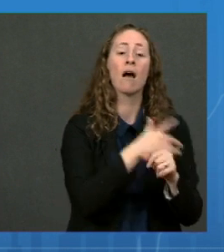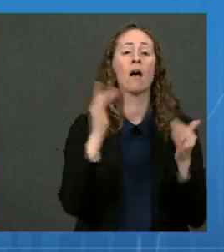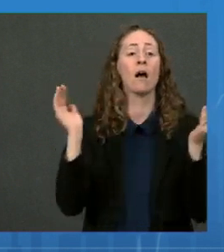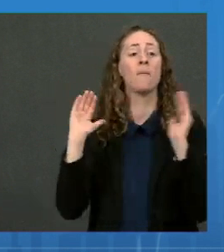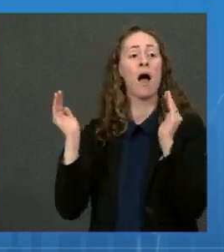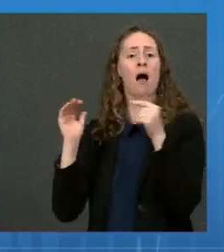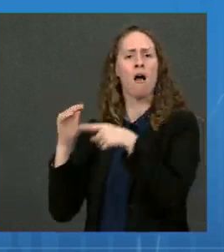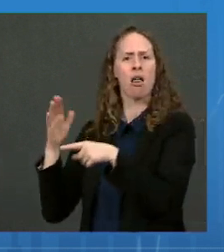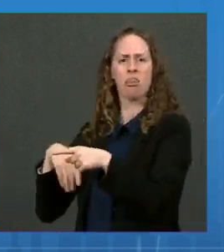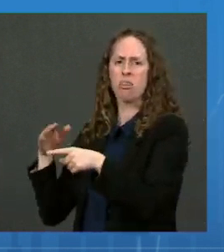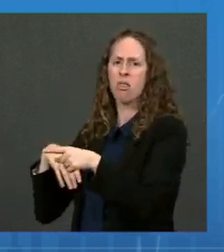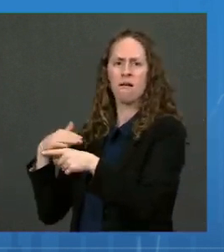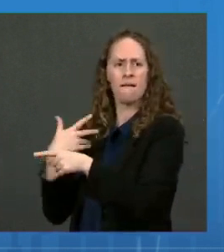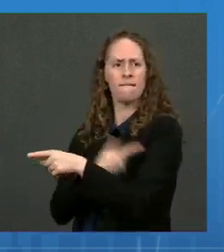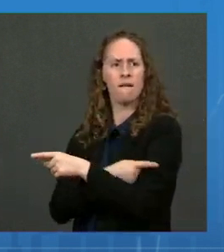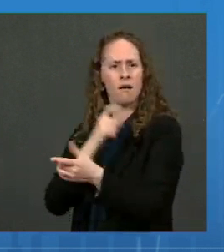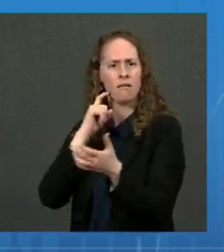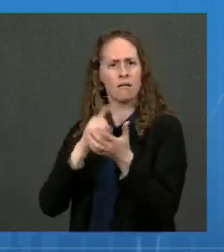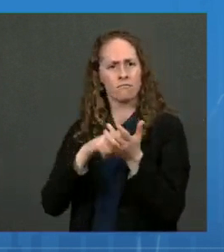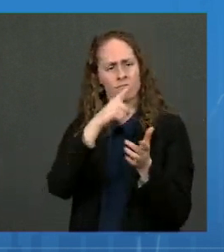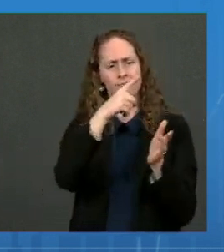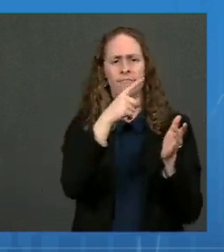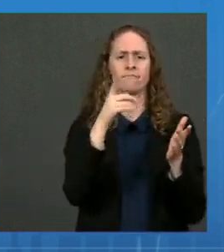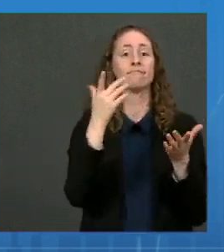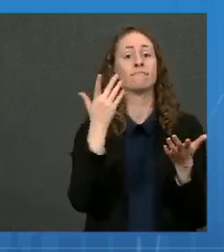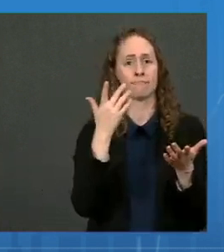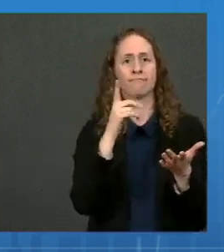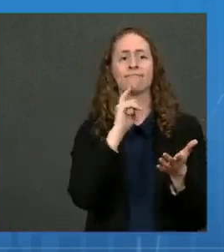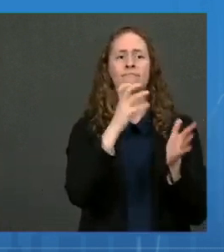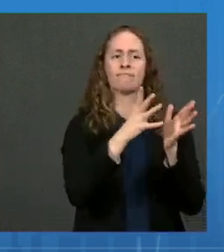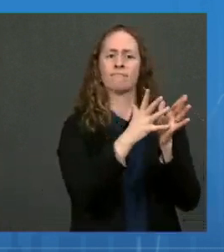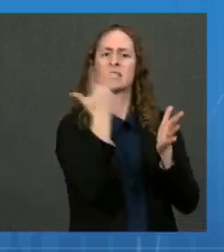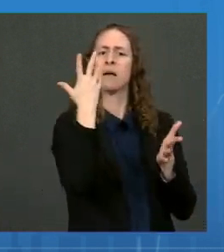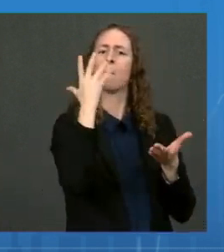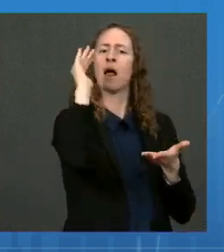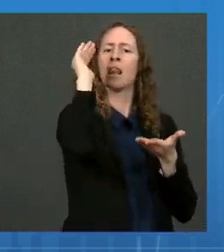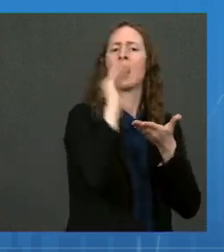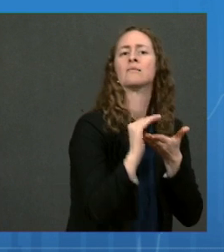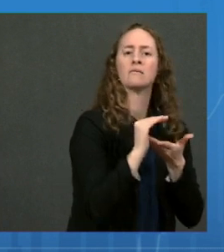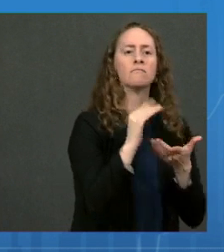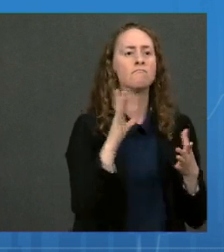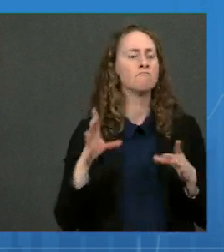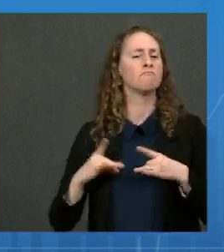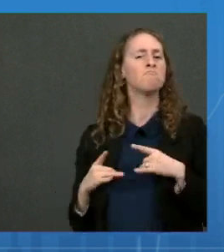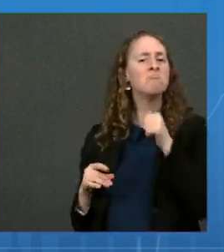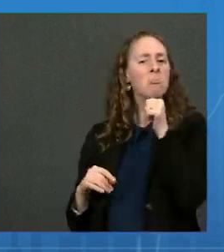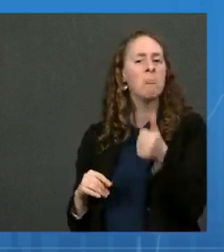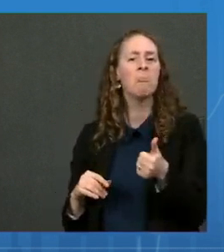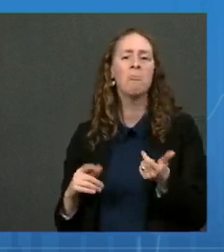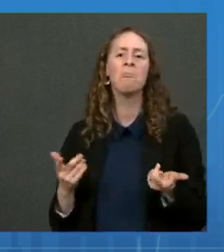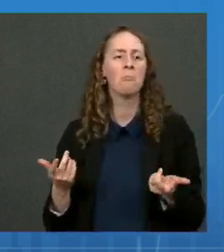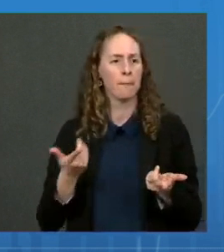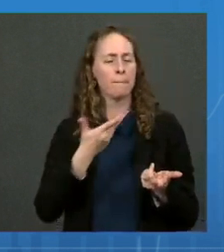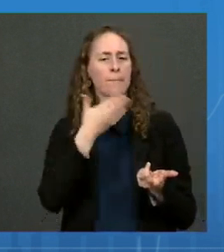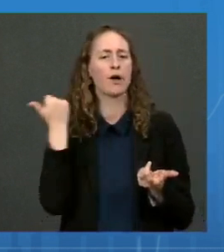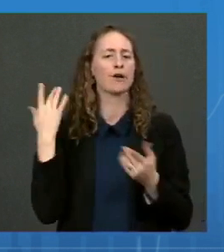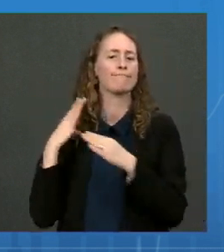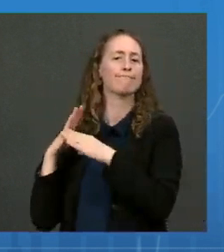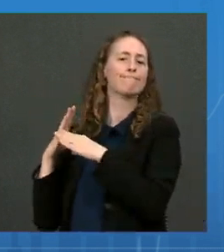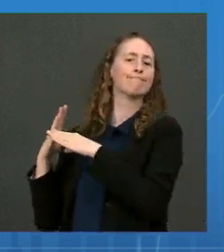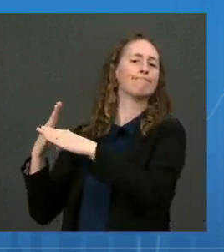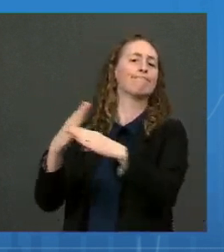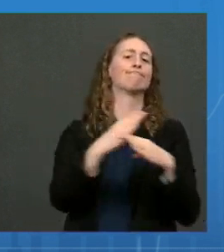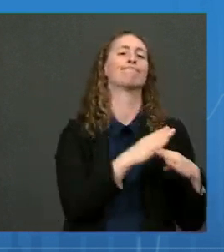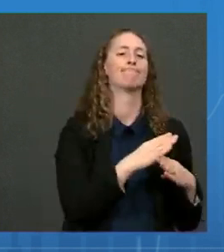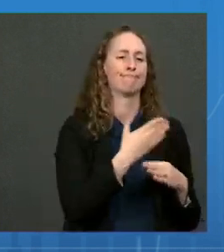they have a five times lesser likelihood of getting infected, a 10 to 11 to